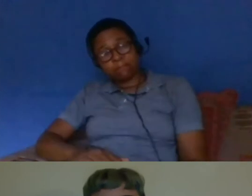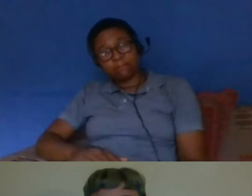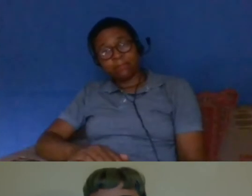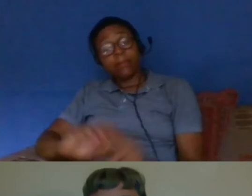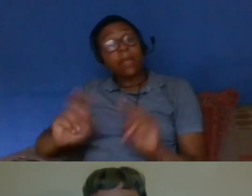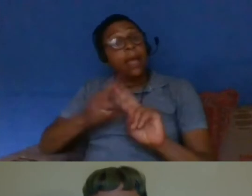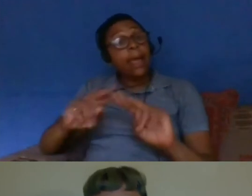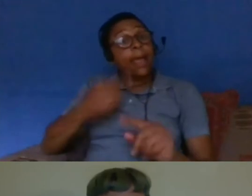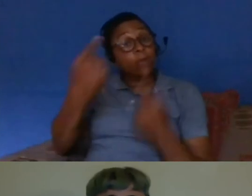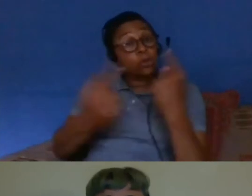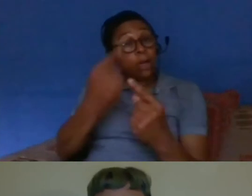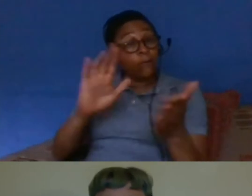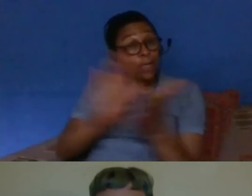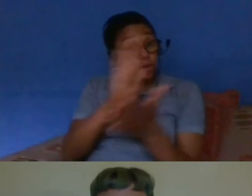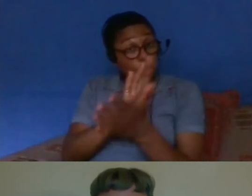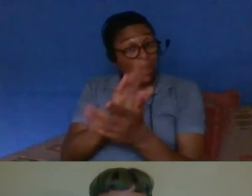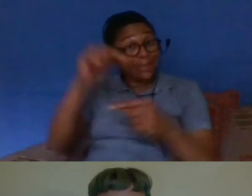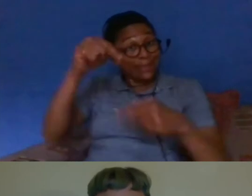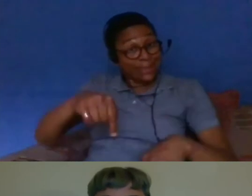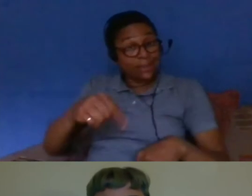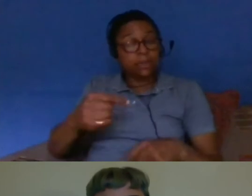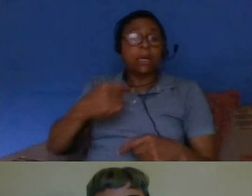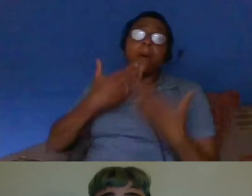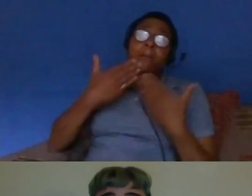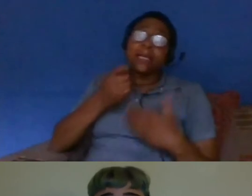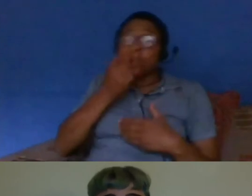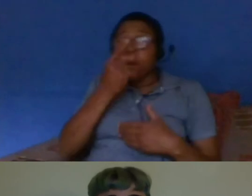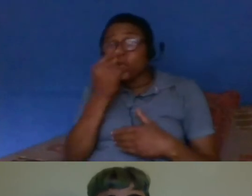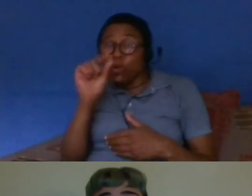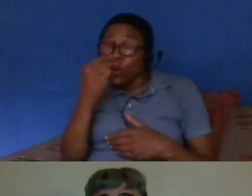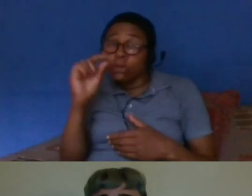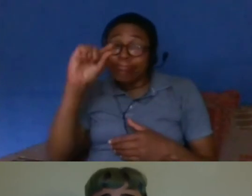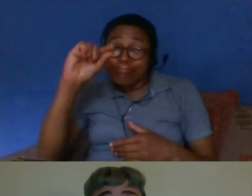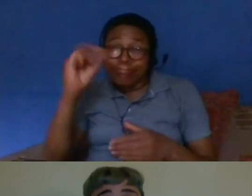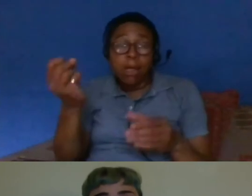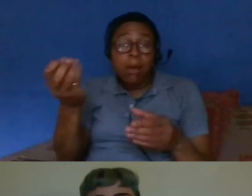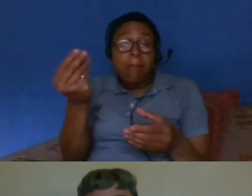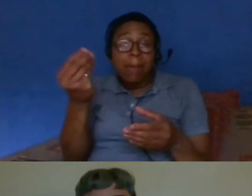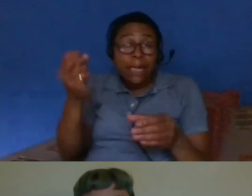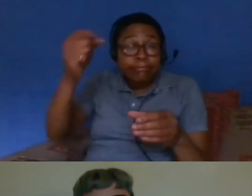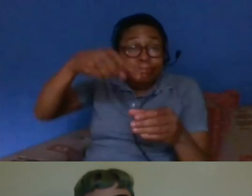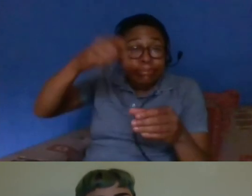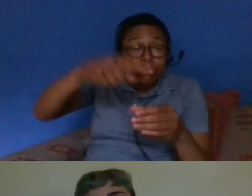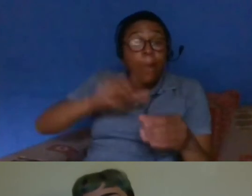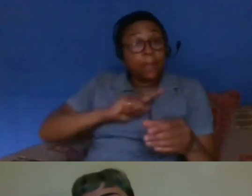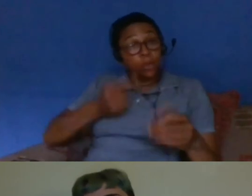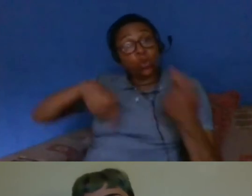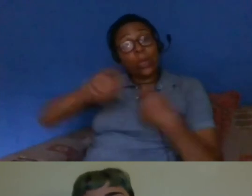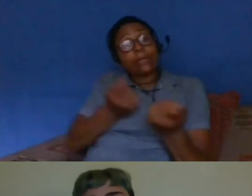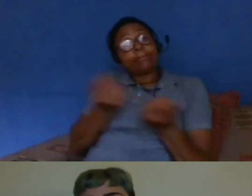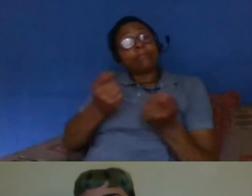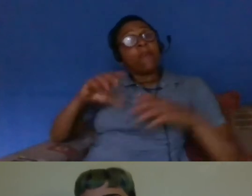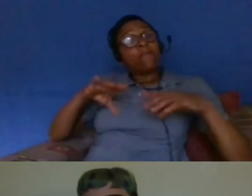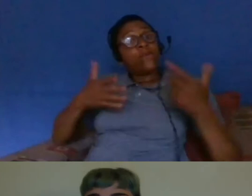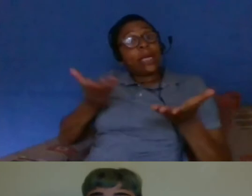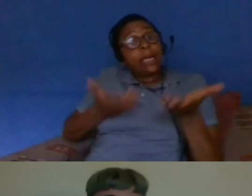tonight's free event um i'd like to invite you to consider donating to autograph to support our work and enable us to continue to host free conversations like the one you heard tonight